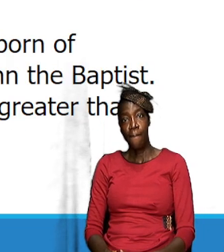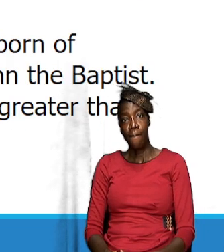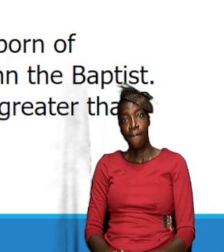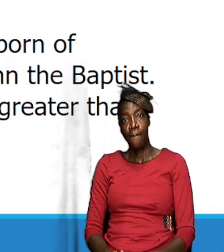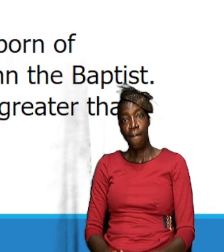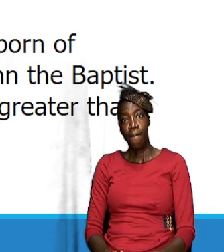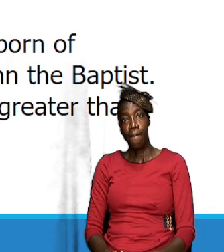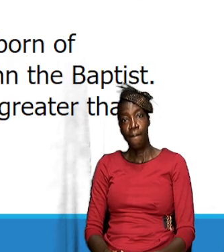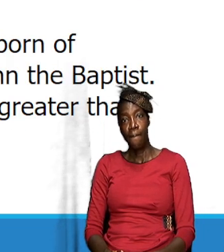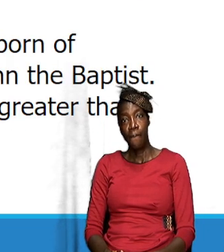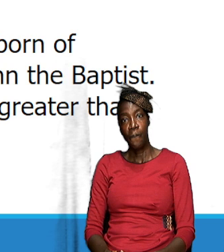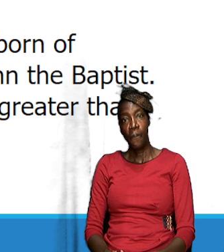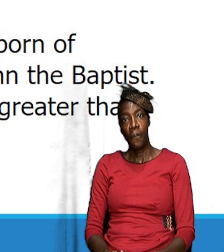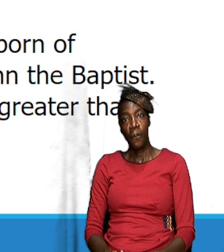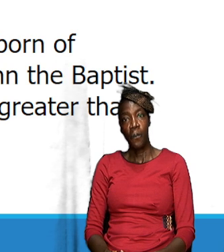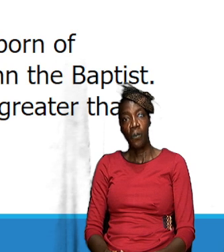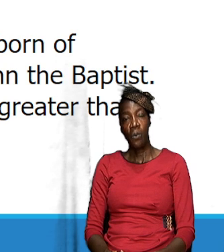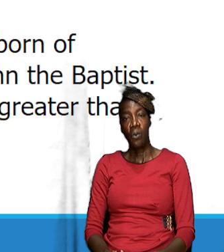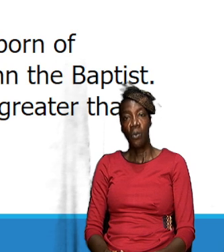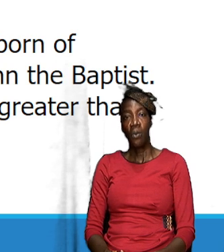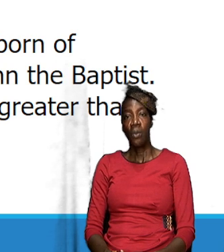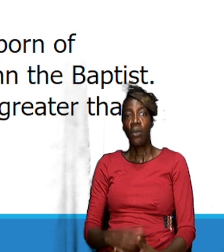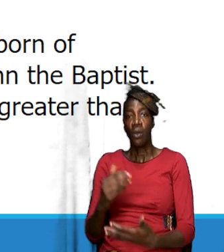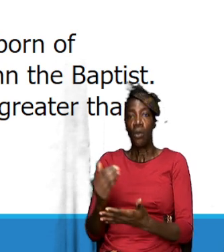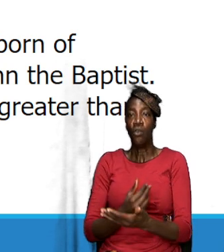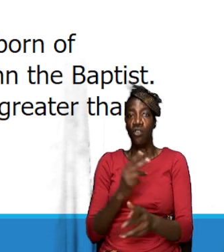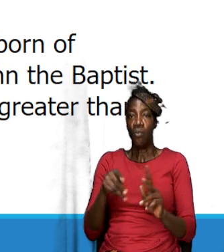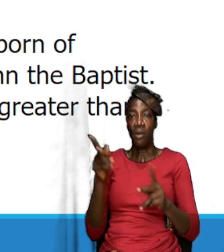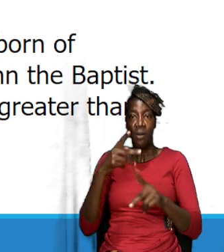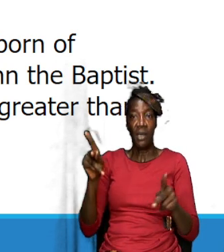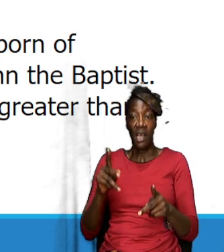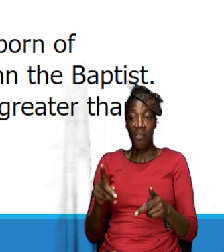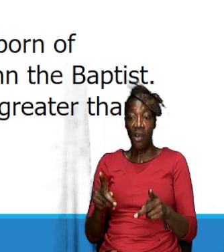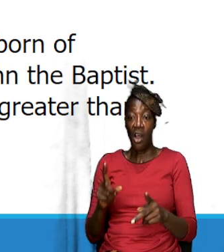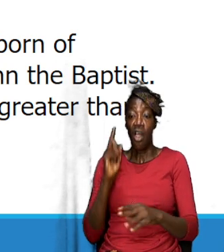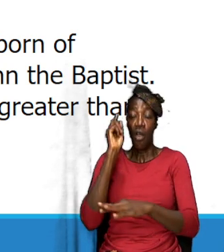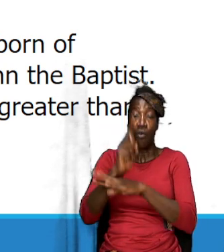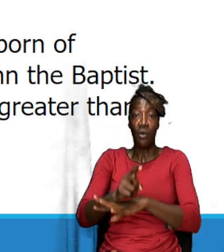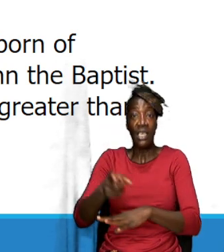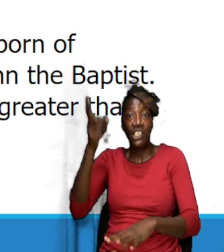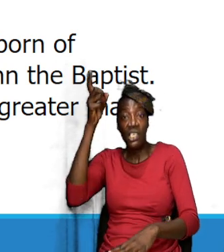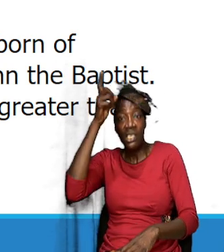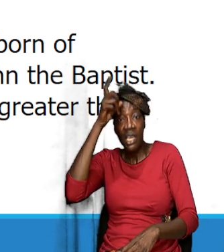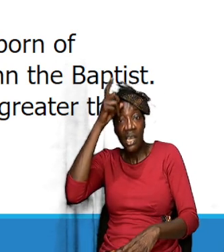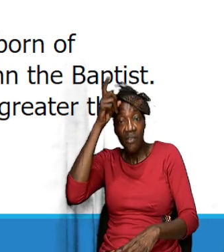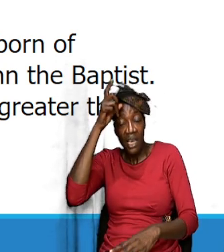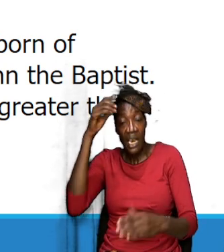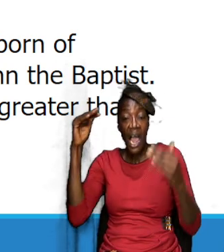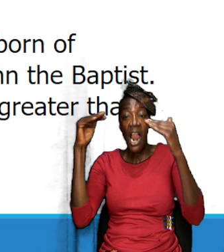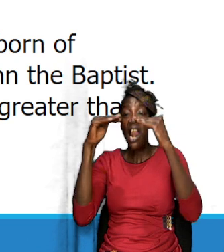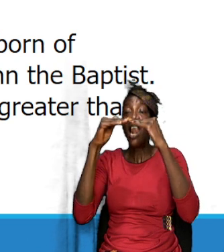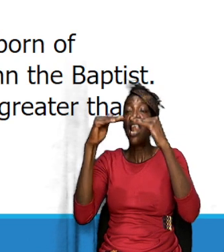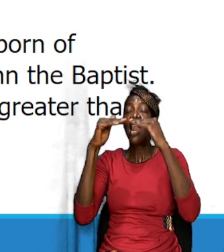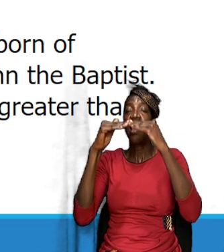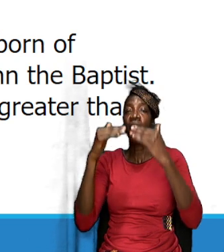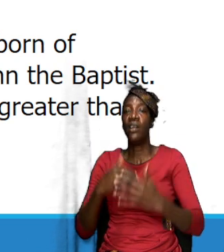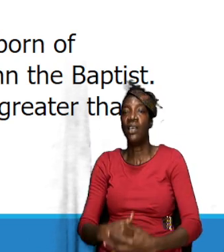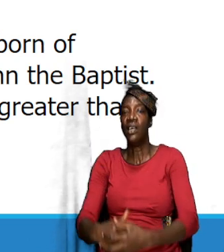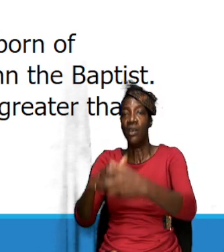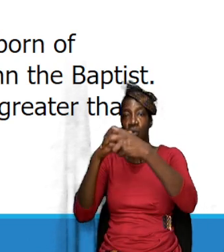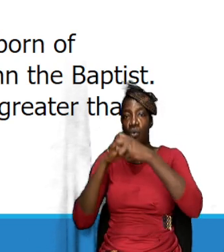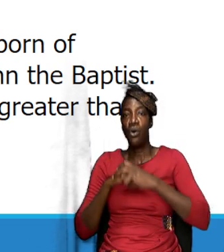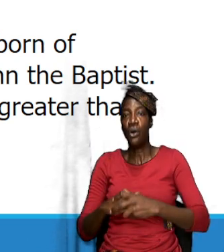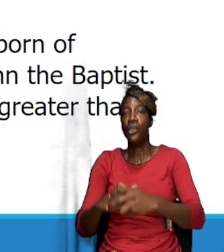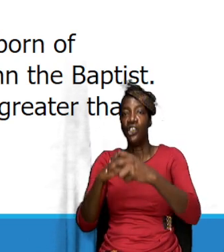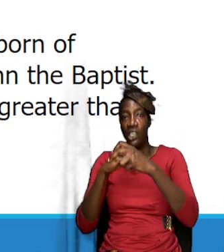and while it is true that some of us will never reach David level in worship so even some of us as